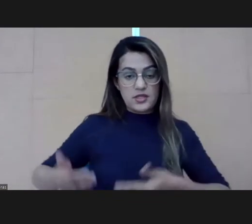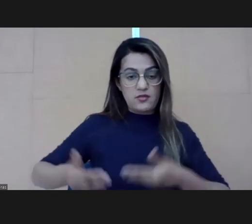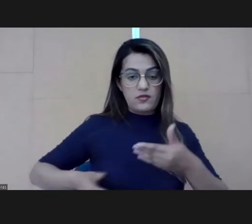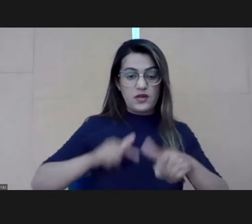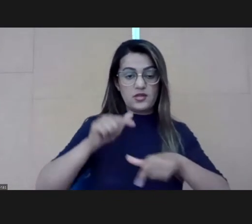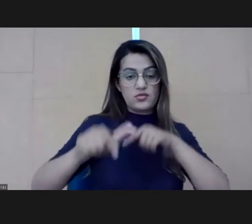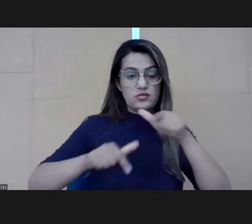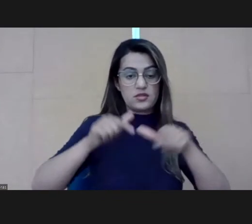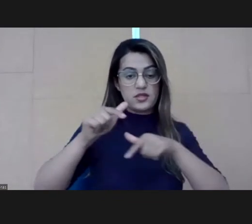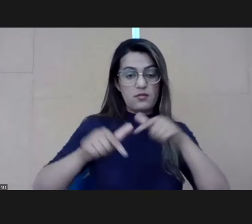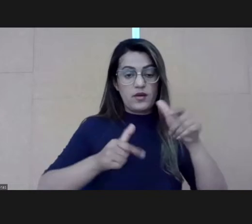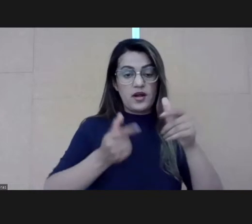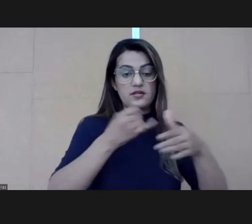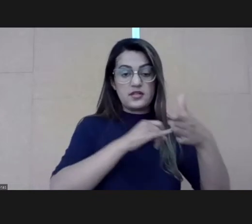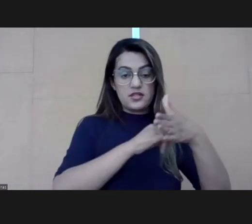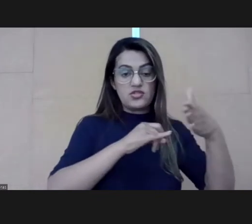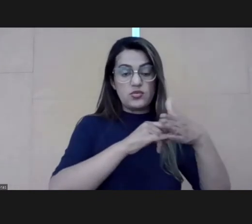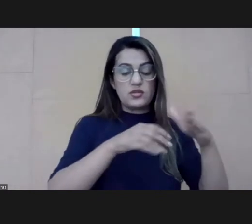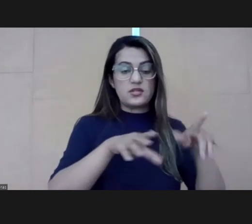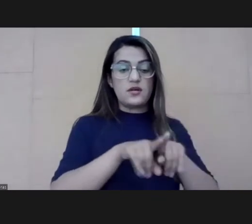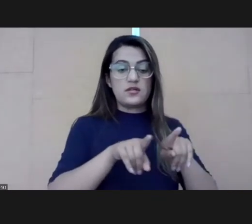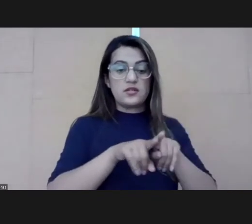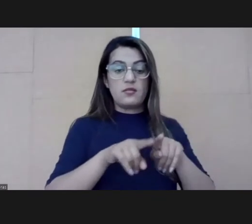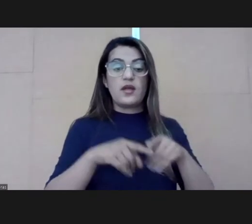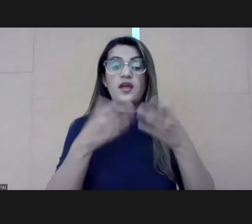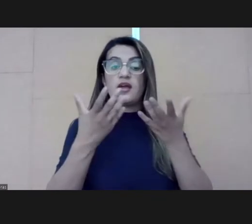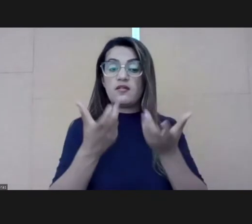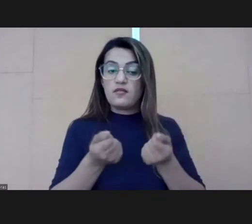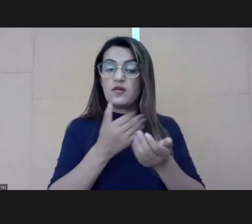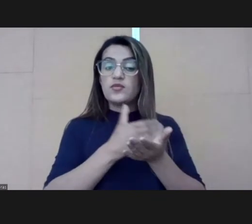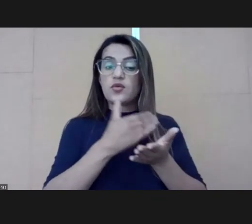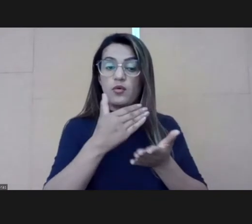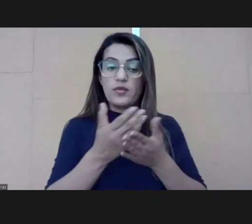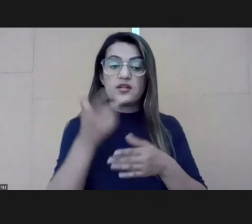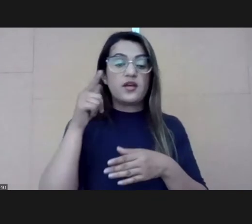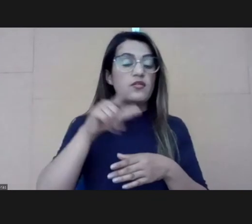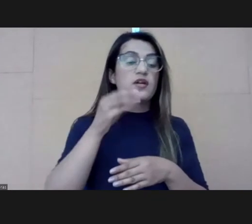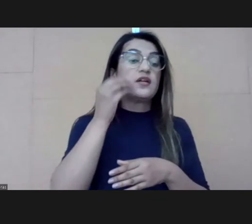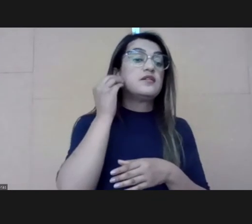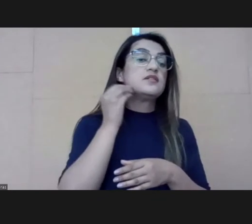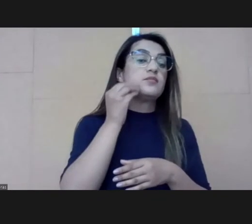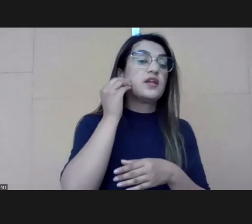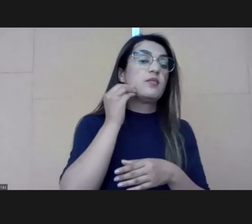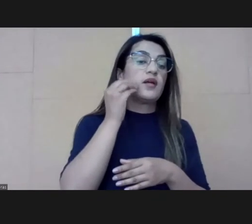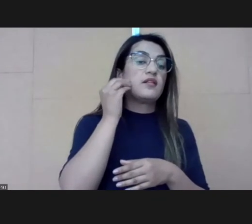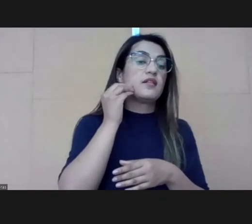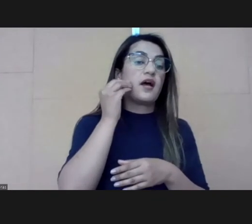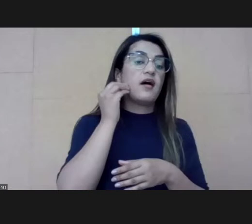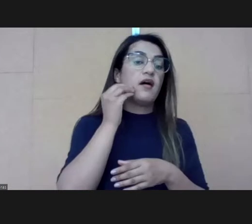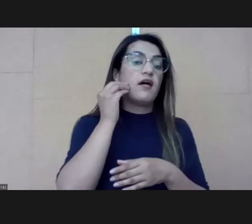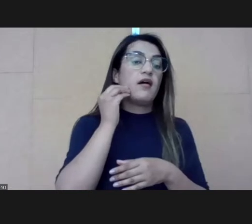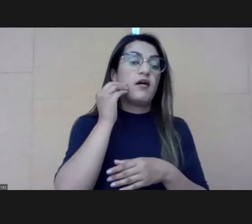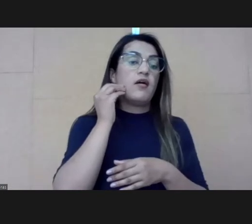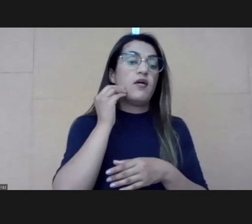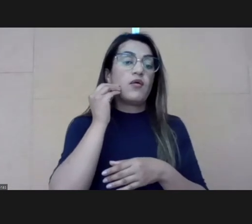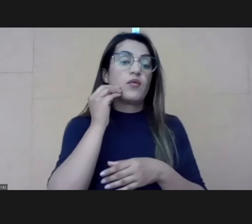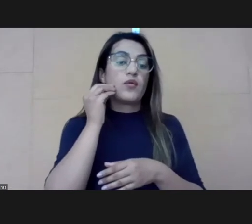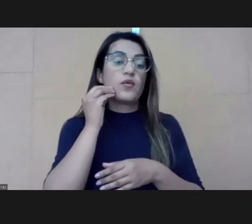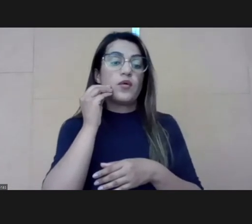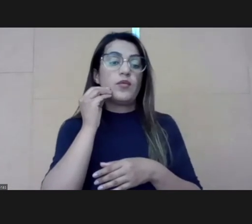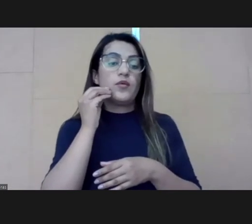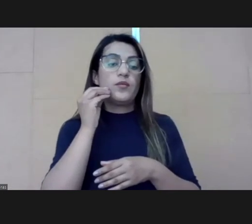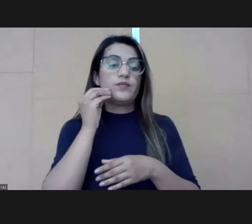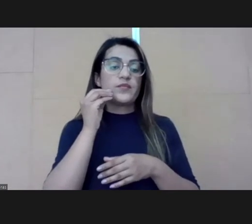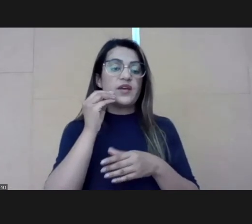current environment that you will need to experiment and innovate. So in other words, innovation and experimentation is a pathway to excellence.